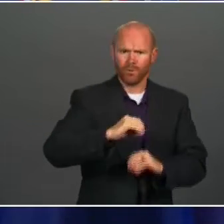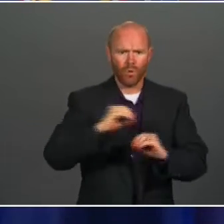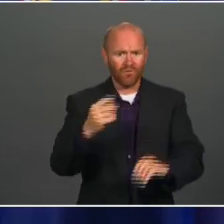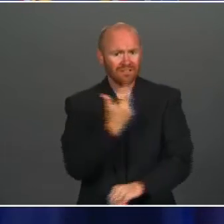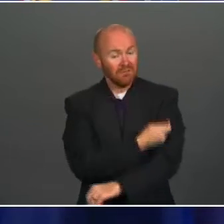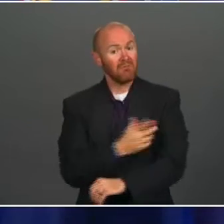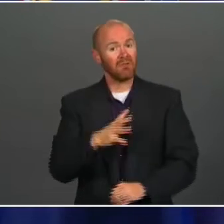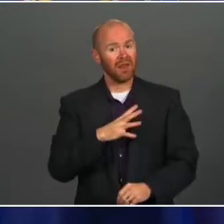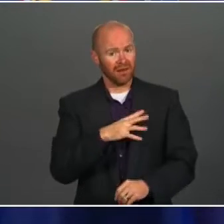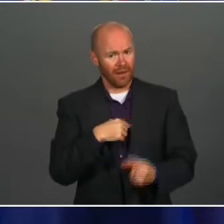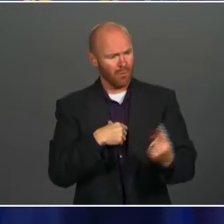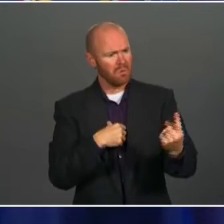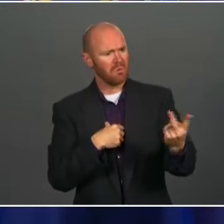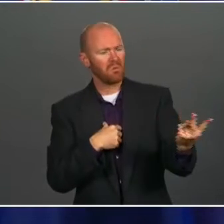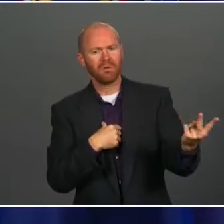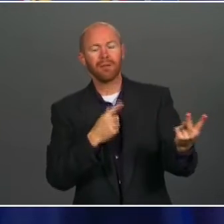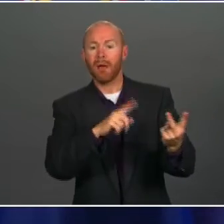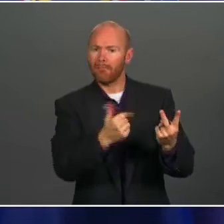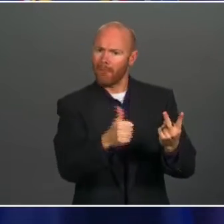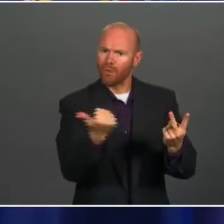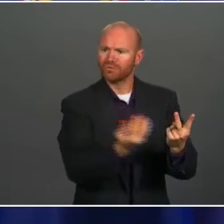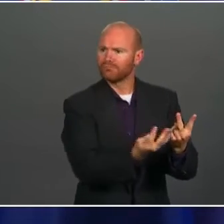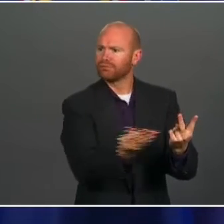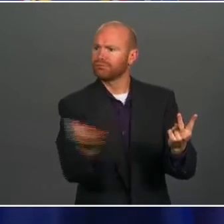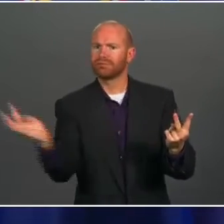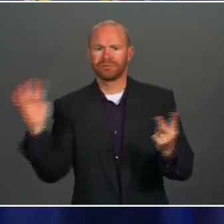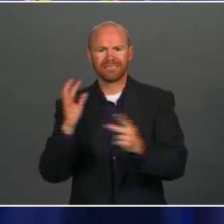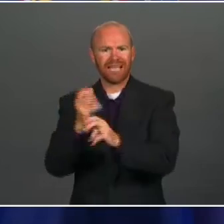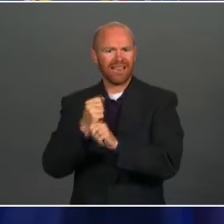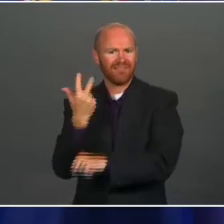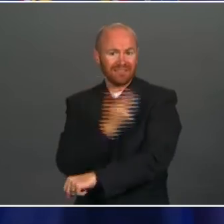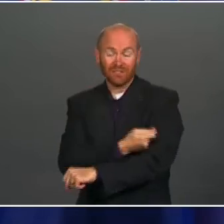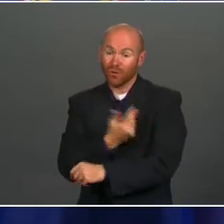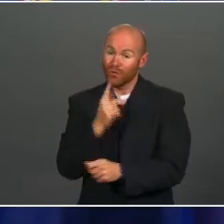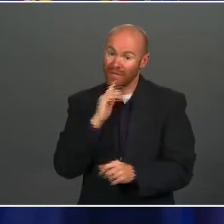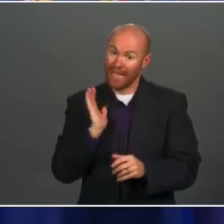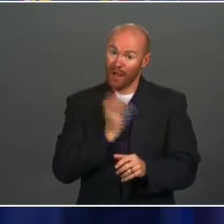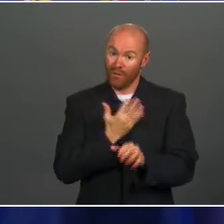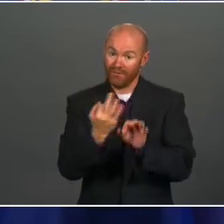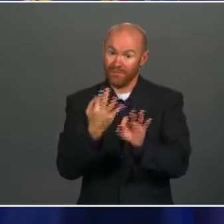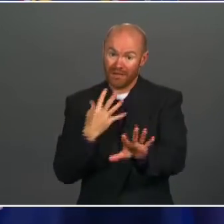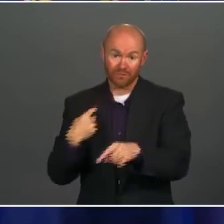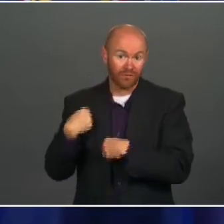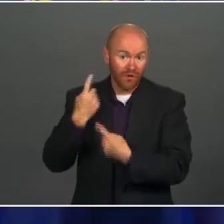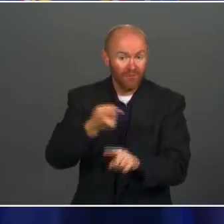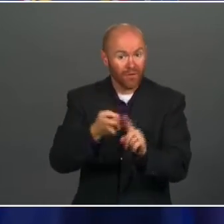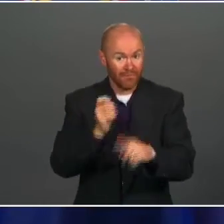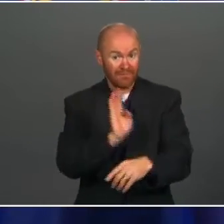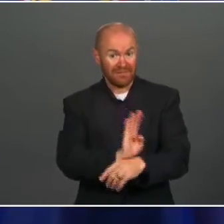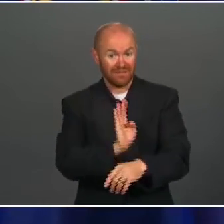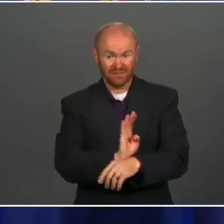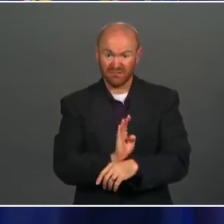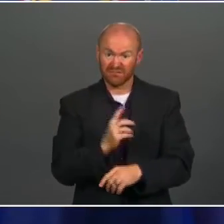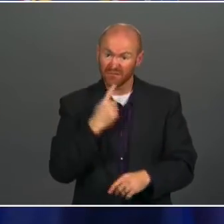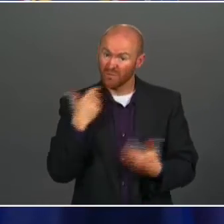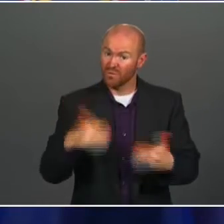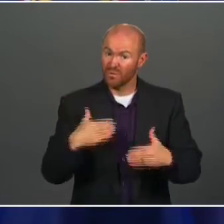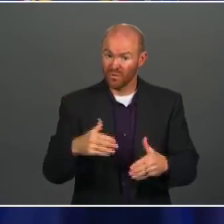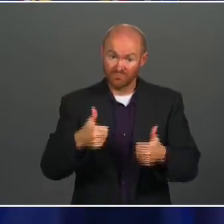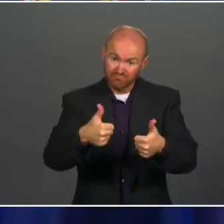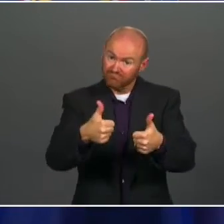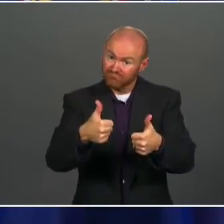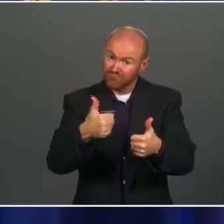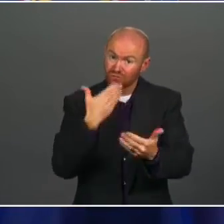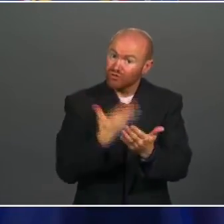forward. So the feedback that we've gotten from the private sector has been overwhelmingly positive.